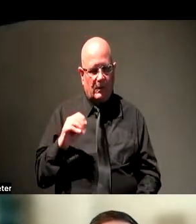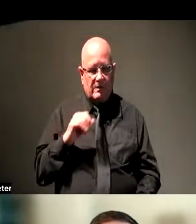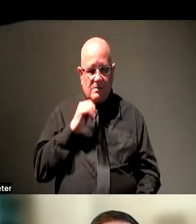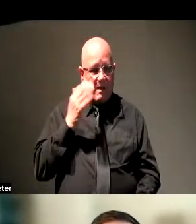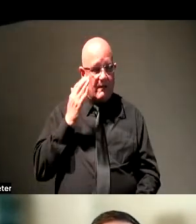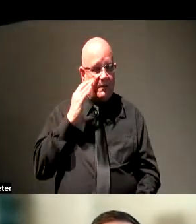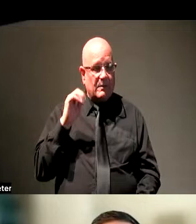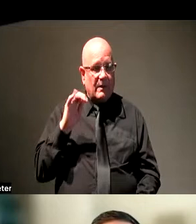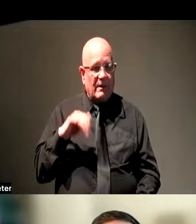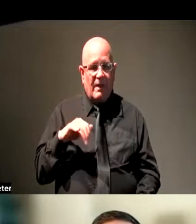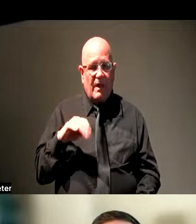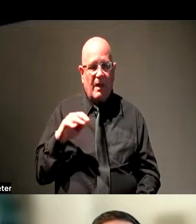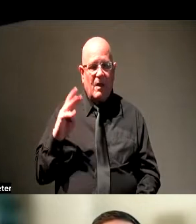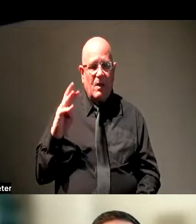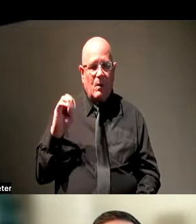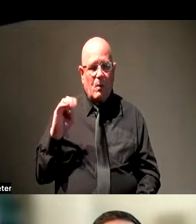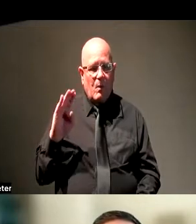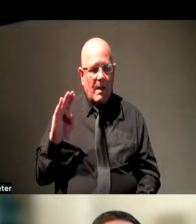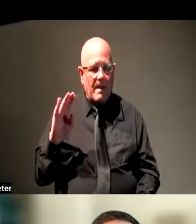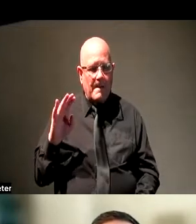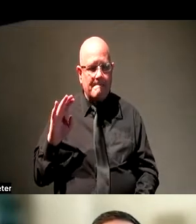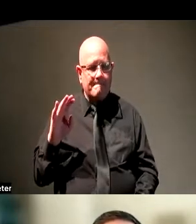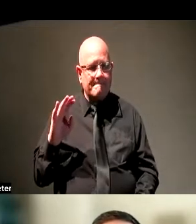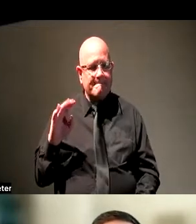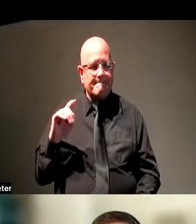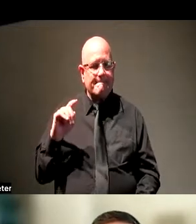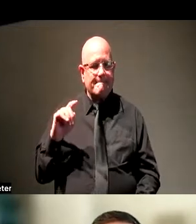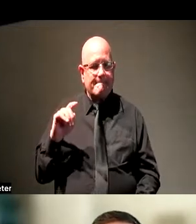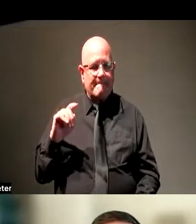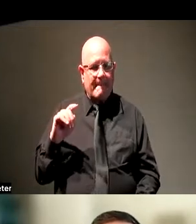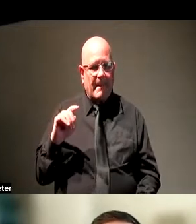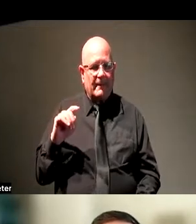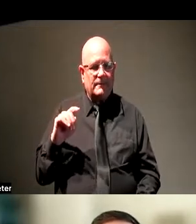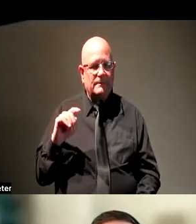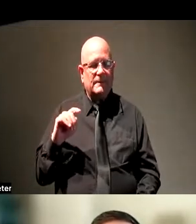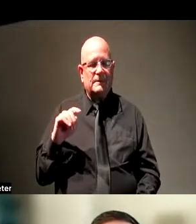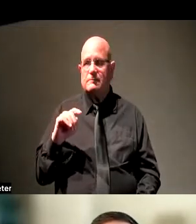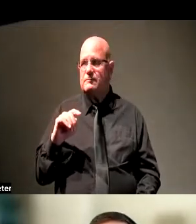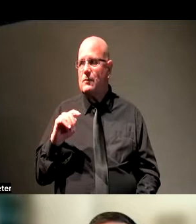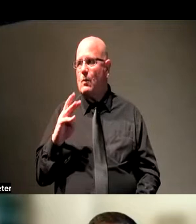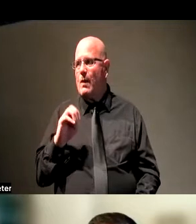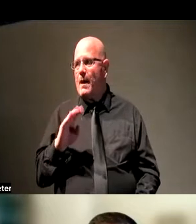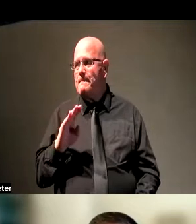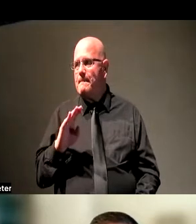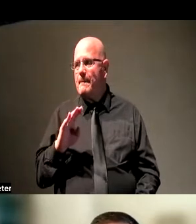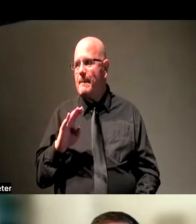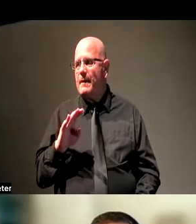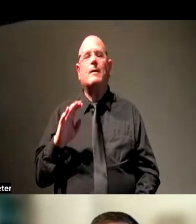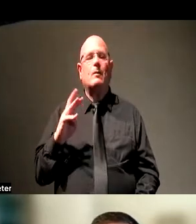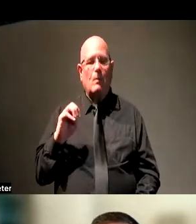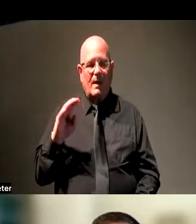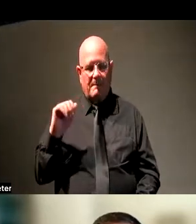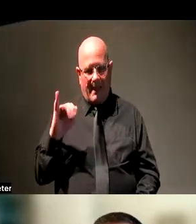WebAIM, we are based out of the Institute for Disability Research Policy and Practice at Utah State University. I tell people I'm now